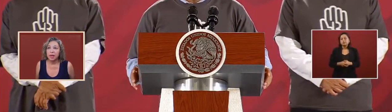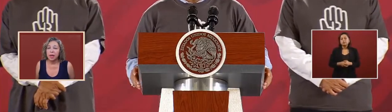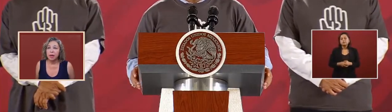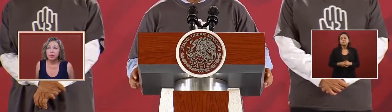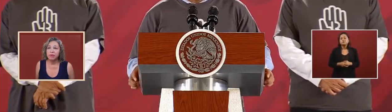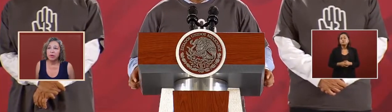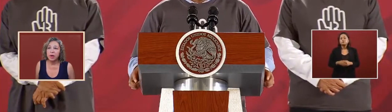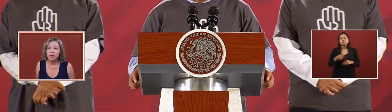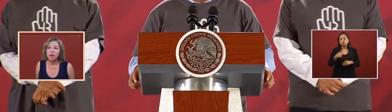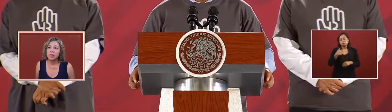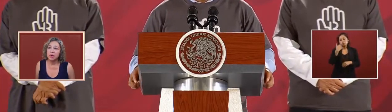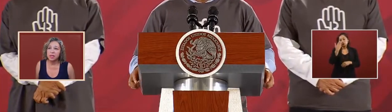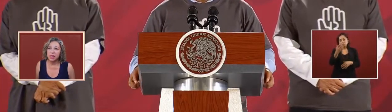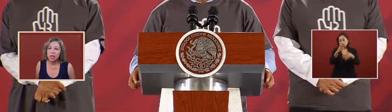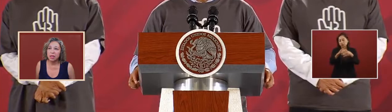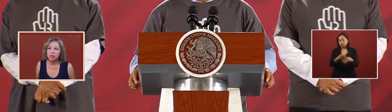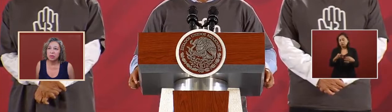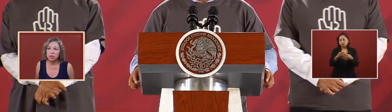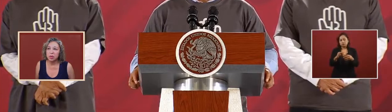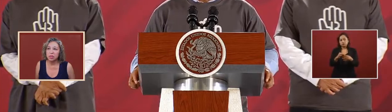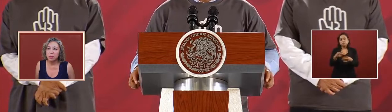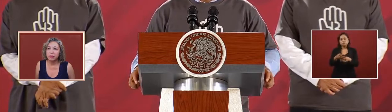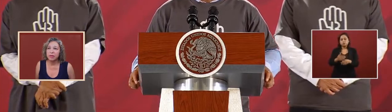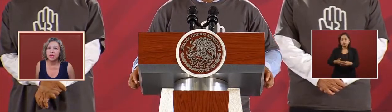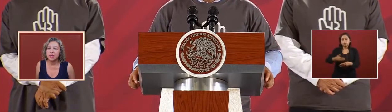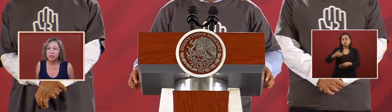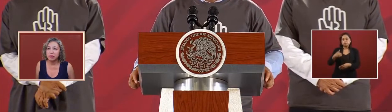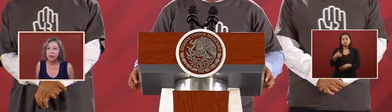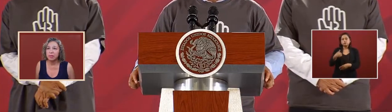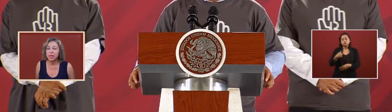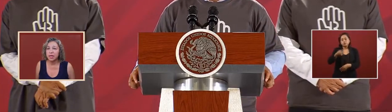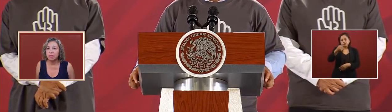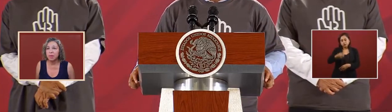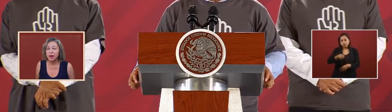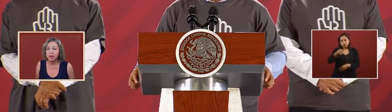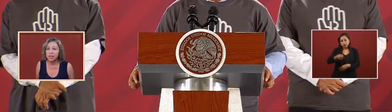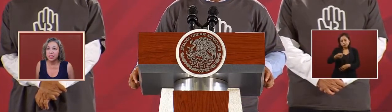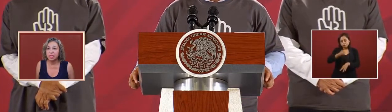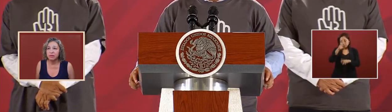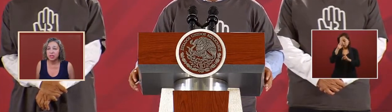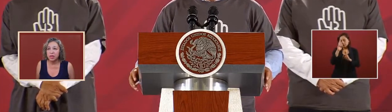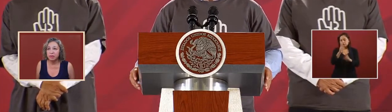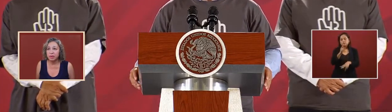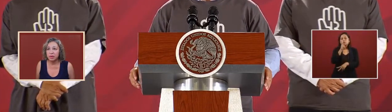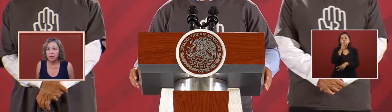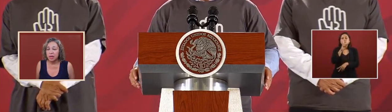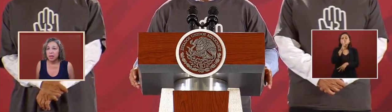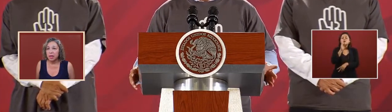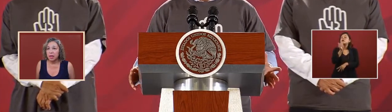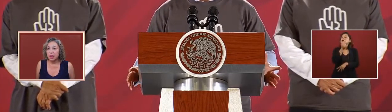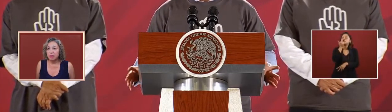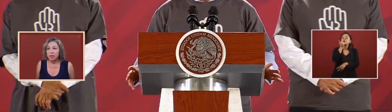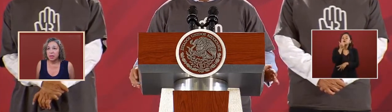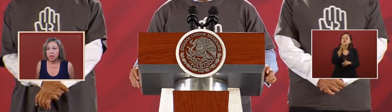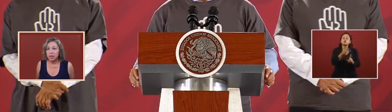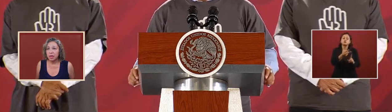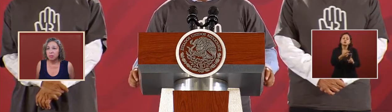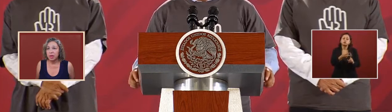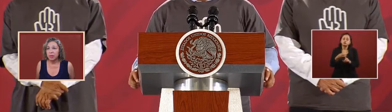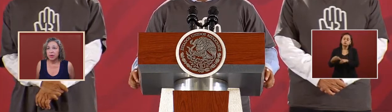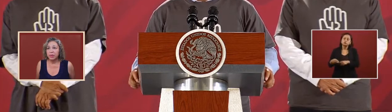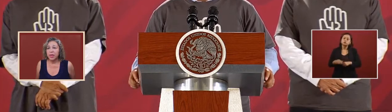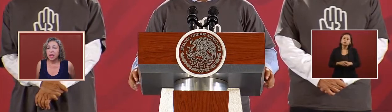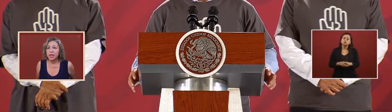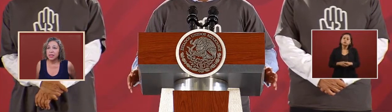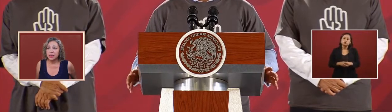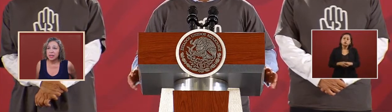before anything i want to say hello to respectfully to the family and the parents of the of the of the young